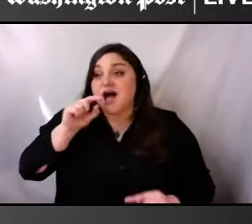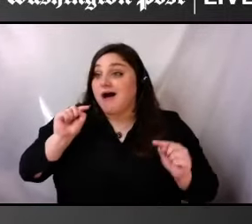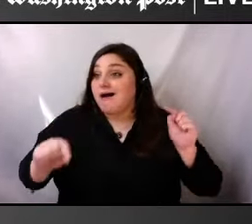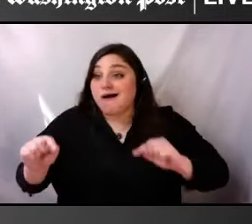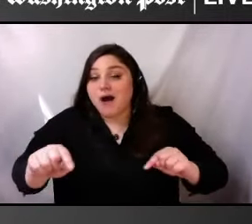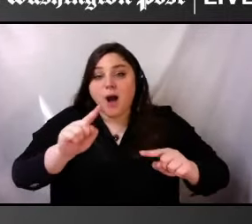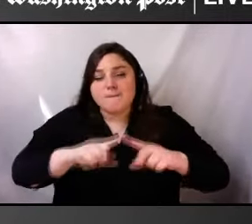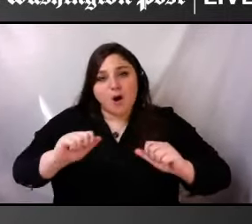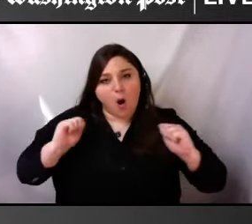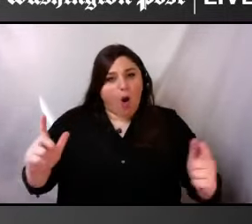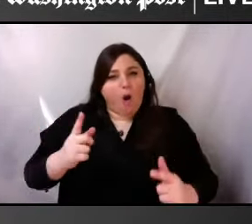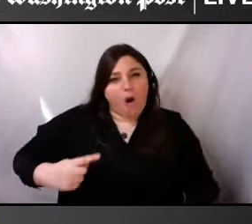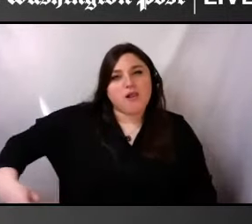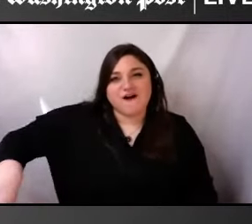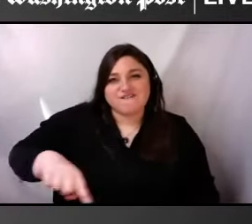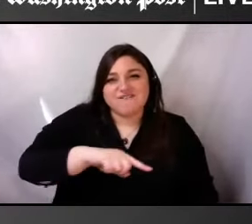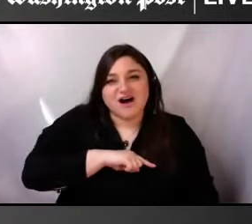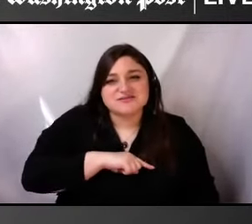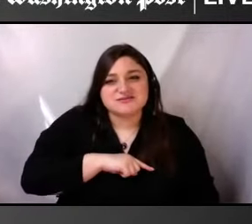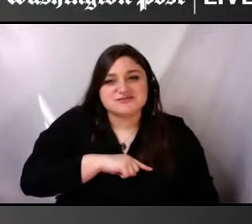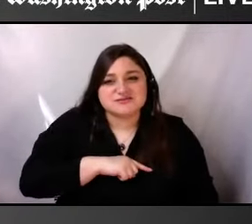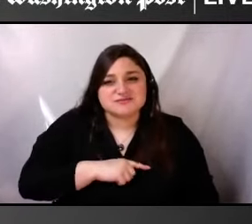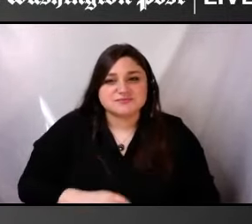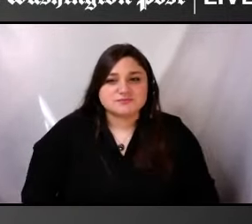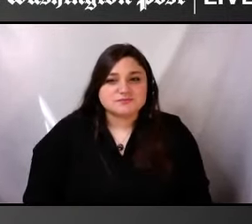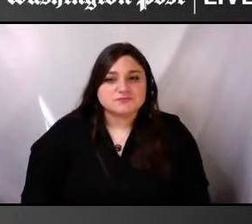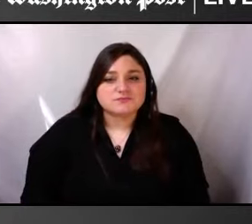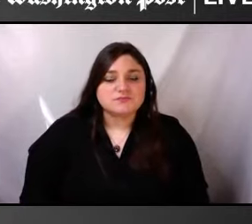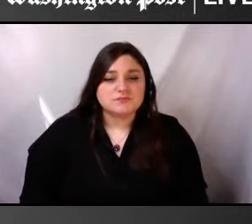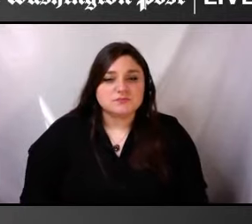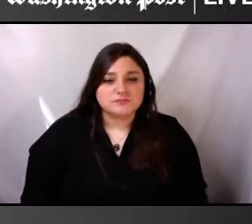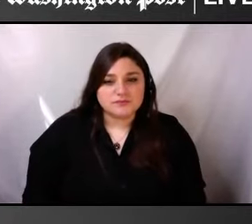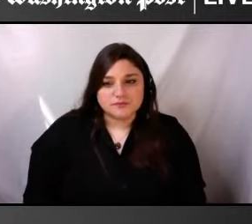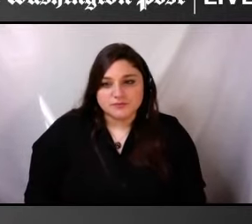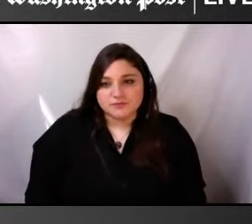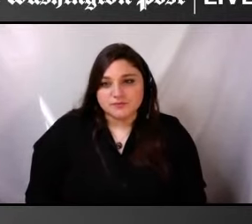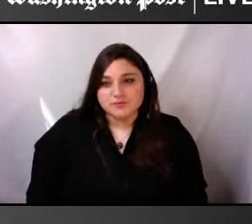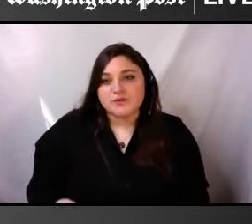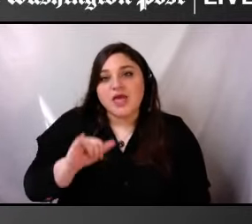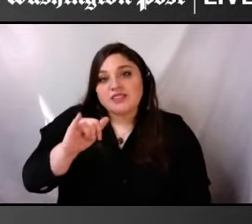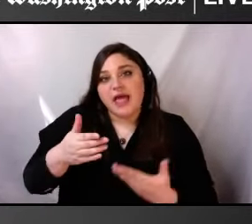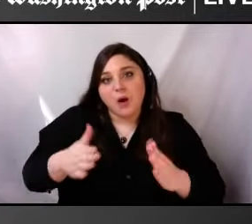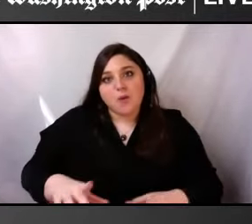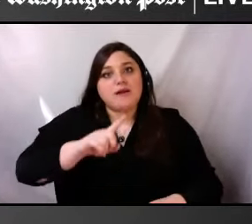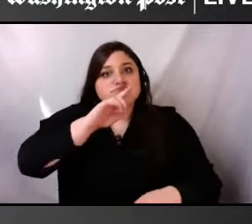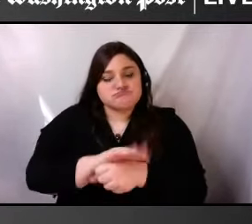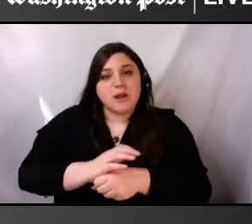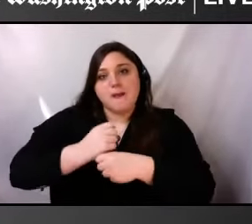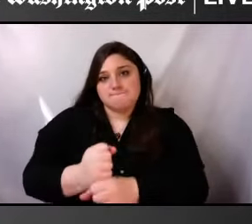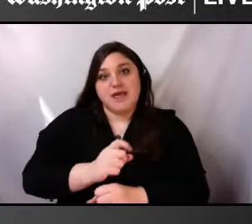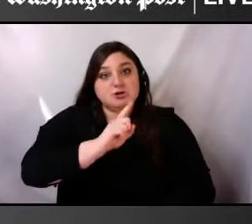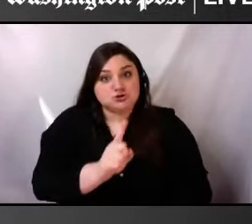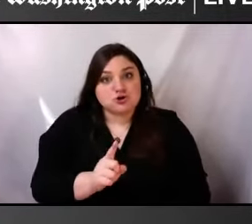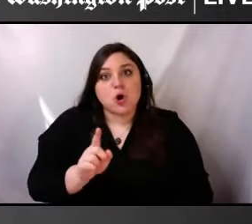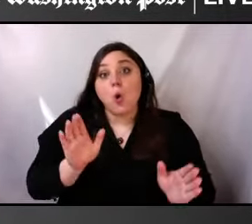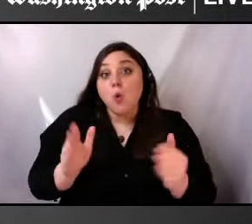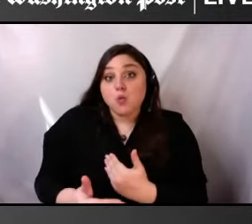you know, ensure that there's not just room at the table, but that there's opportunities, um,